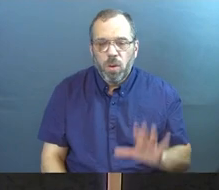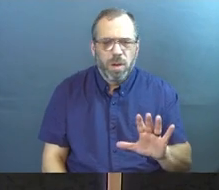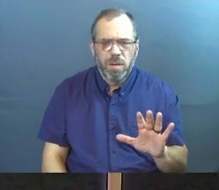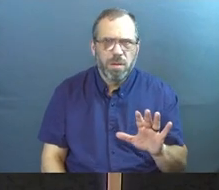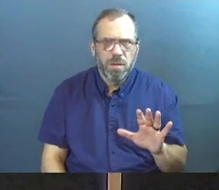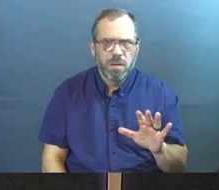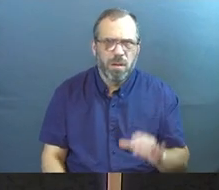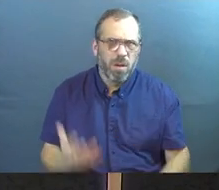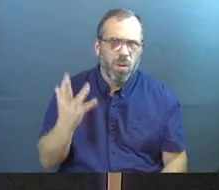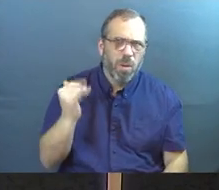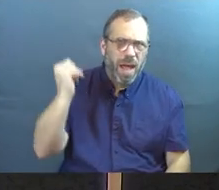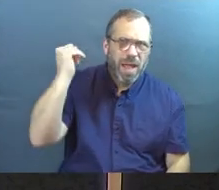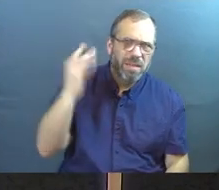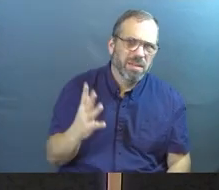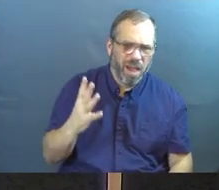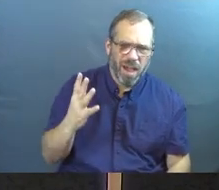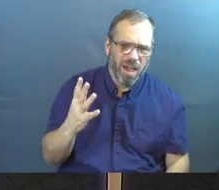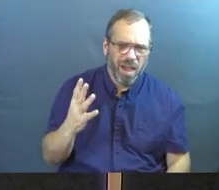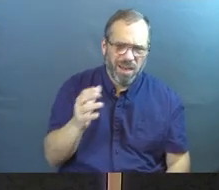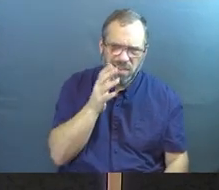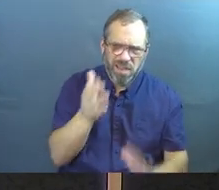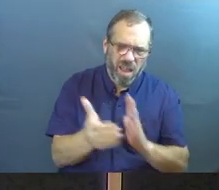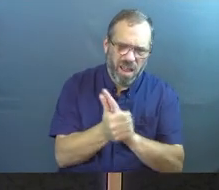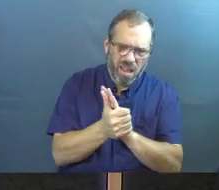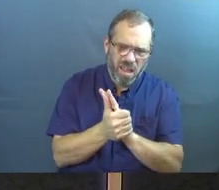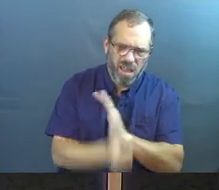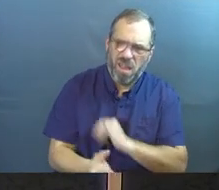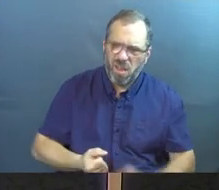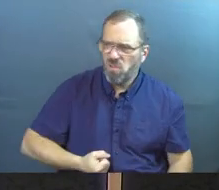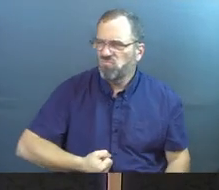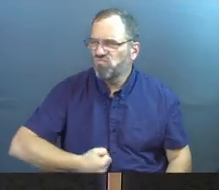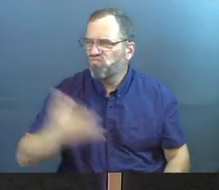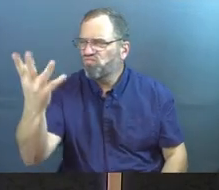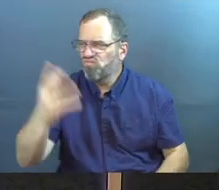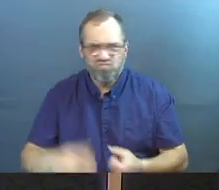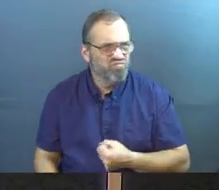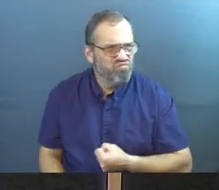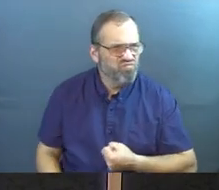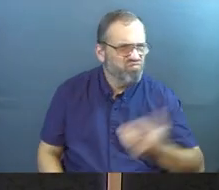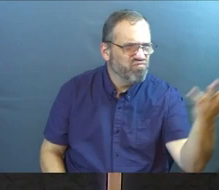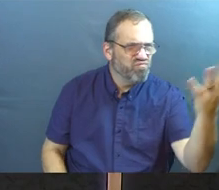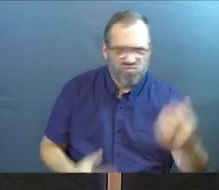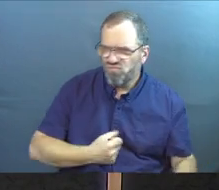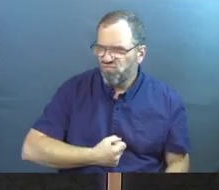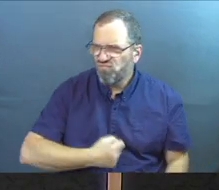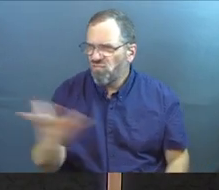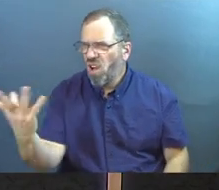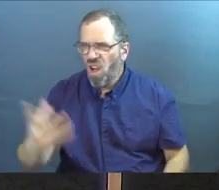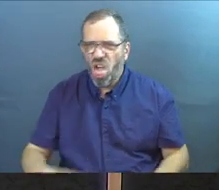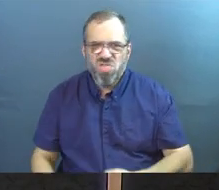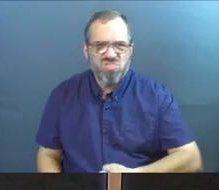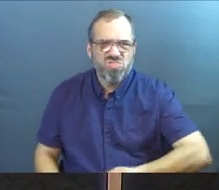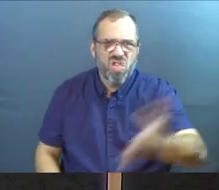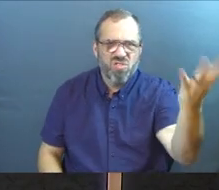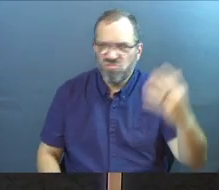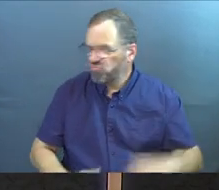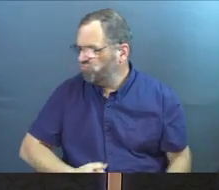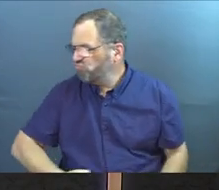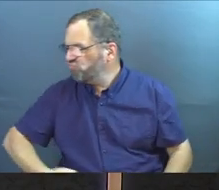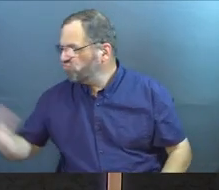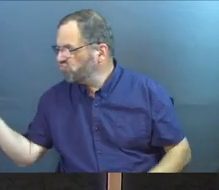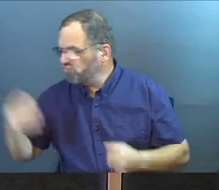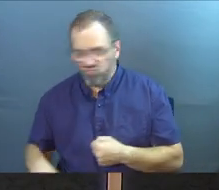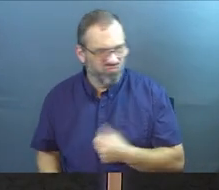Why is God so inefficient as a seed sower? Why is he scattering so much seed everywhere?